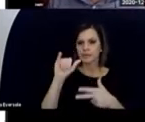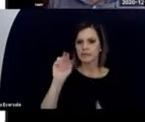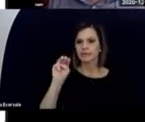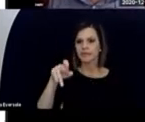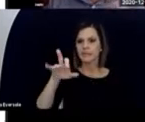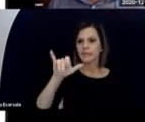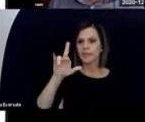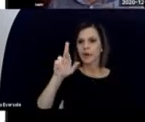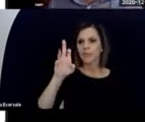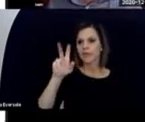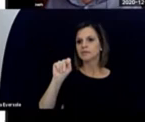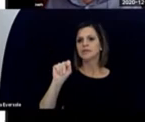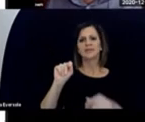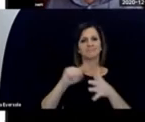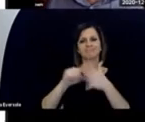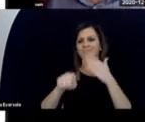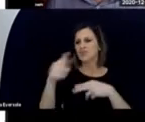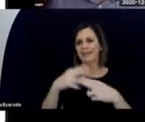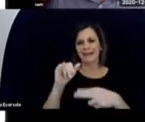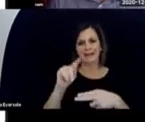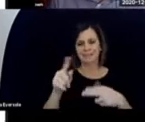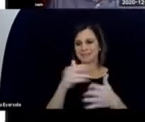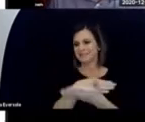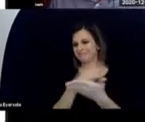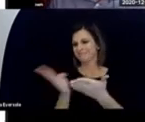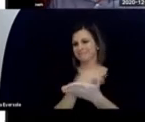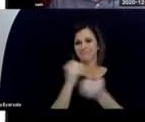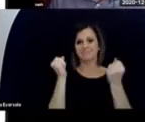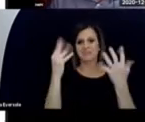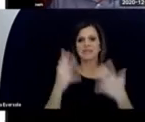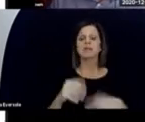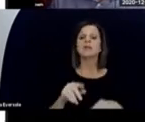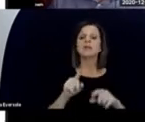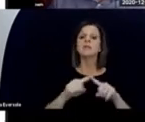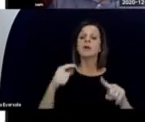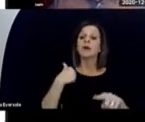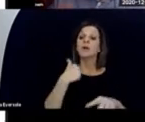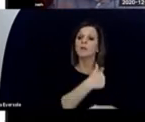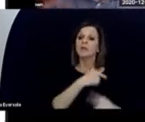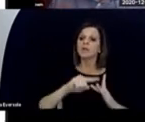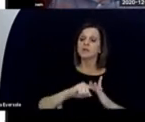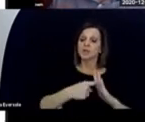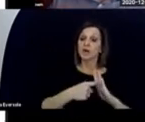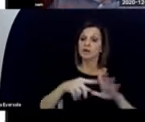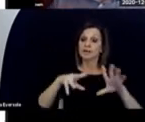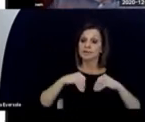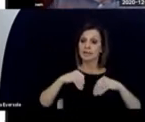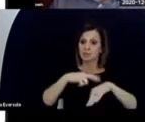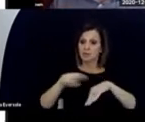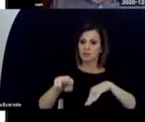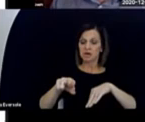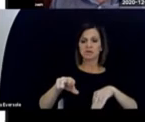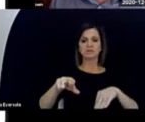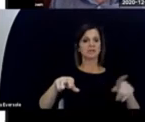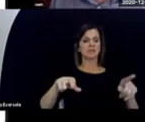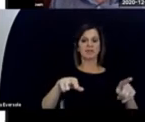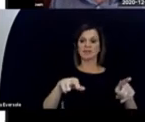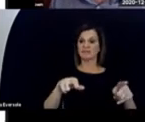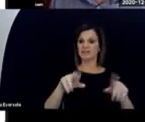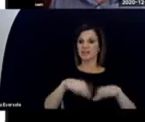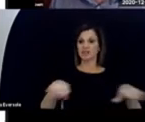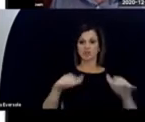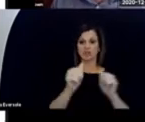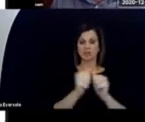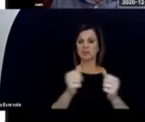you name it, cognitive impairment. So we, straight away, when we started taking referrals,